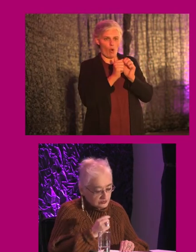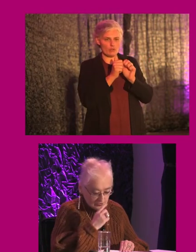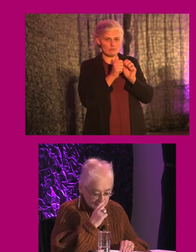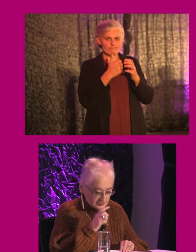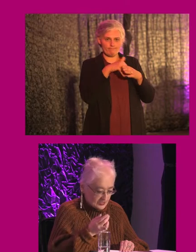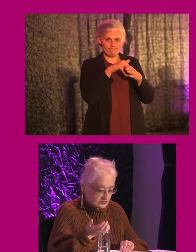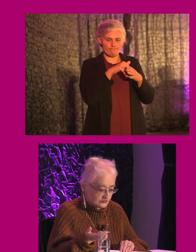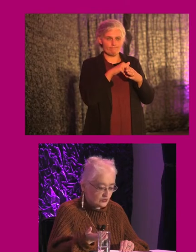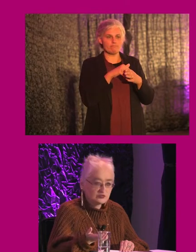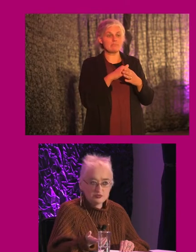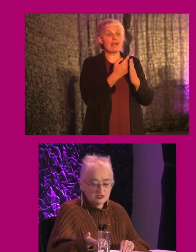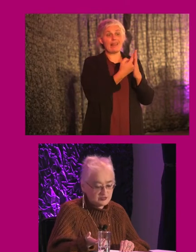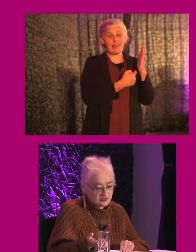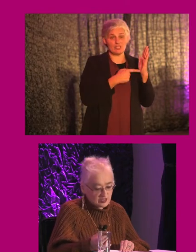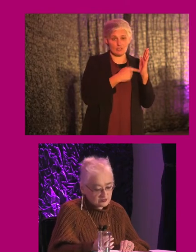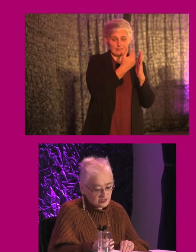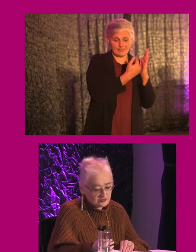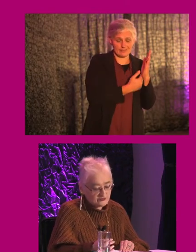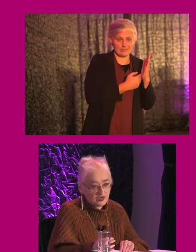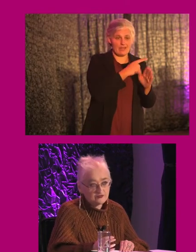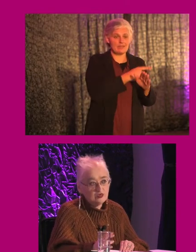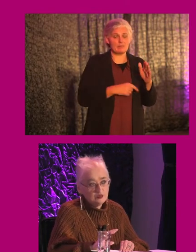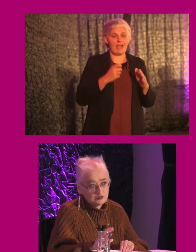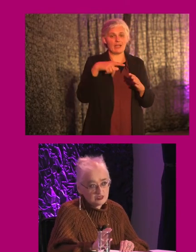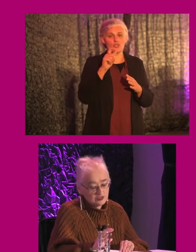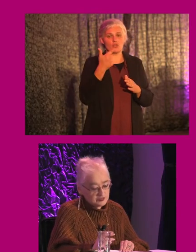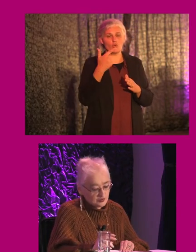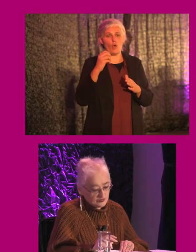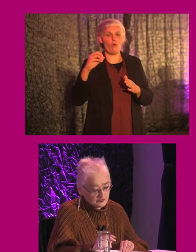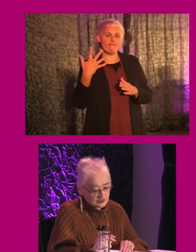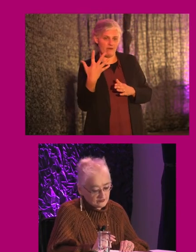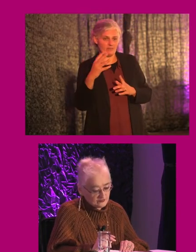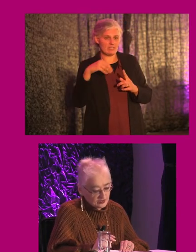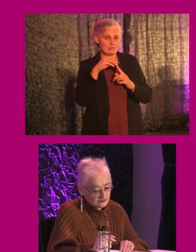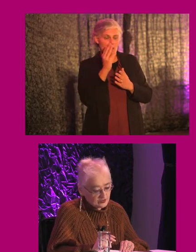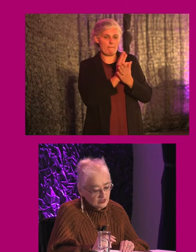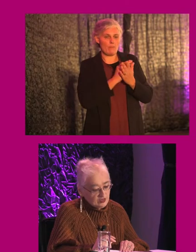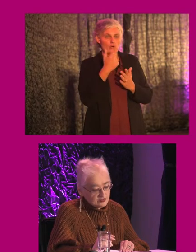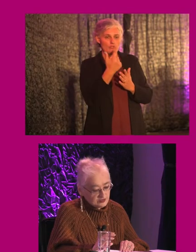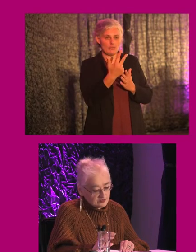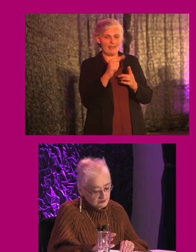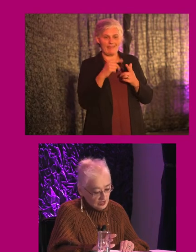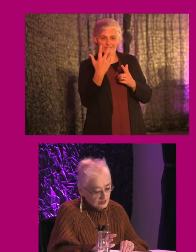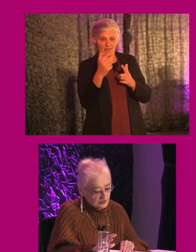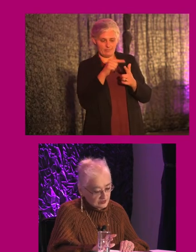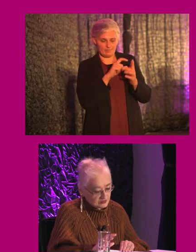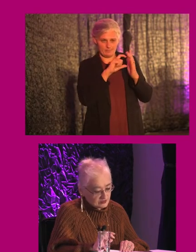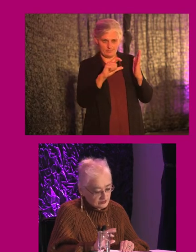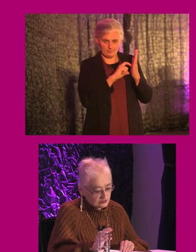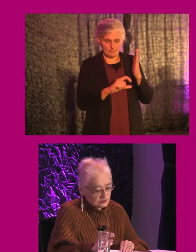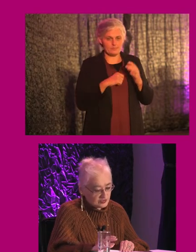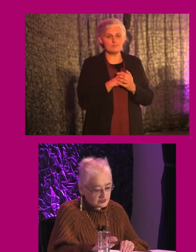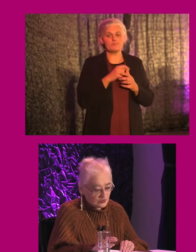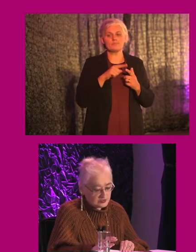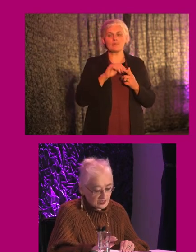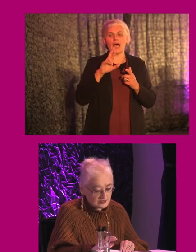Other legislation, of course, would be the Disability Act 2005, particularly as Part 3 and 5. The IREC, the